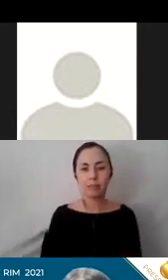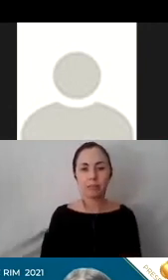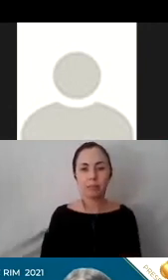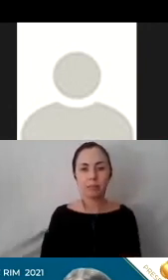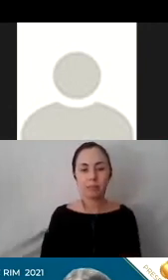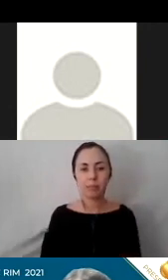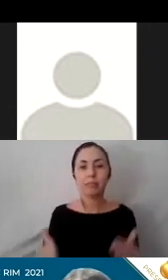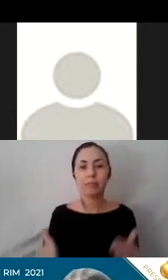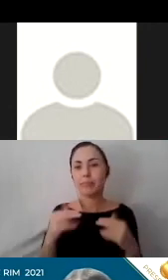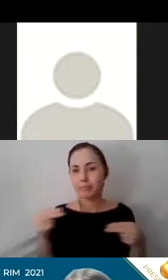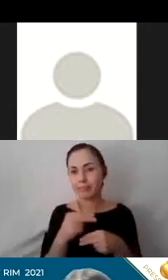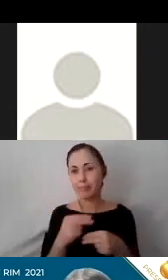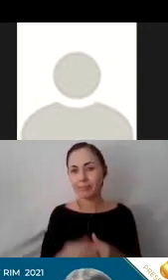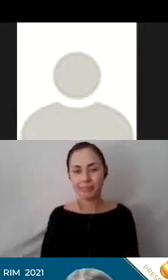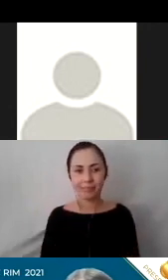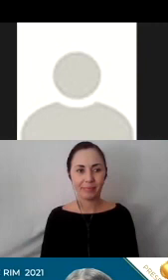Next slide.